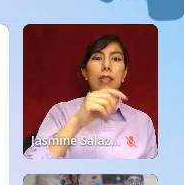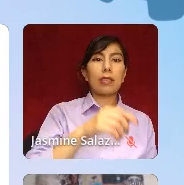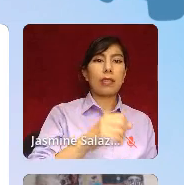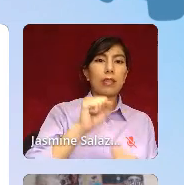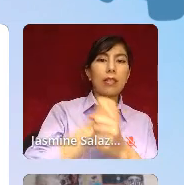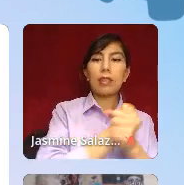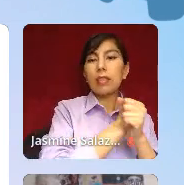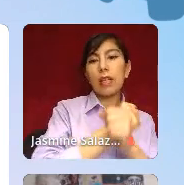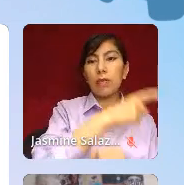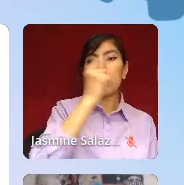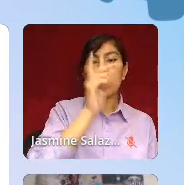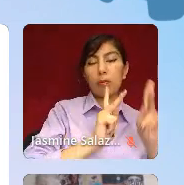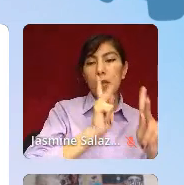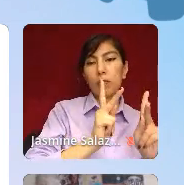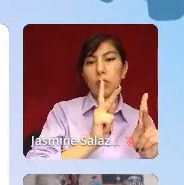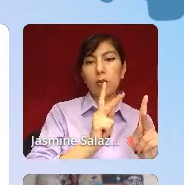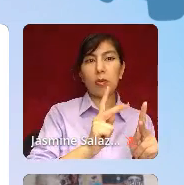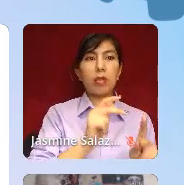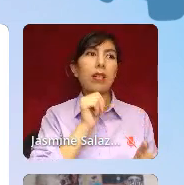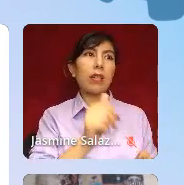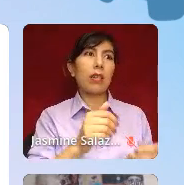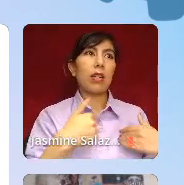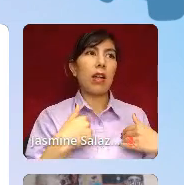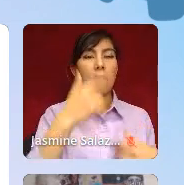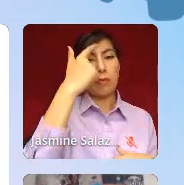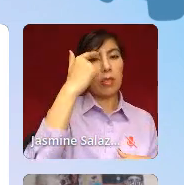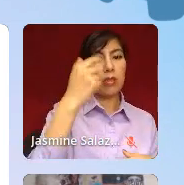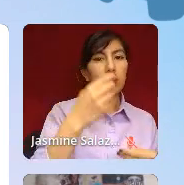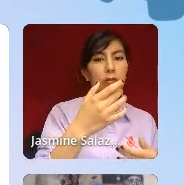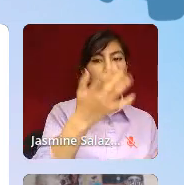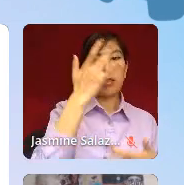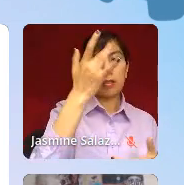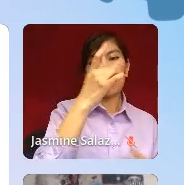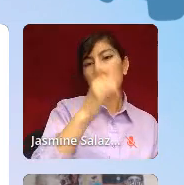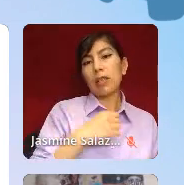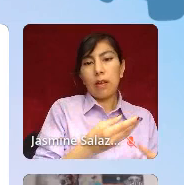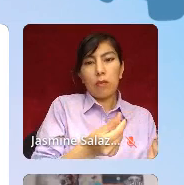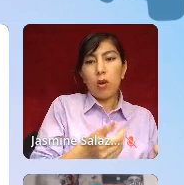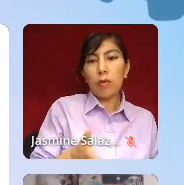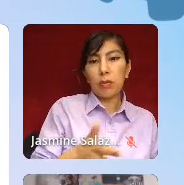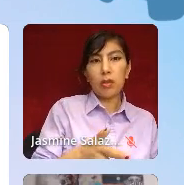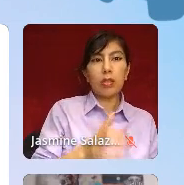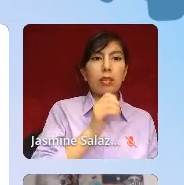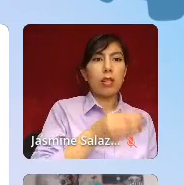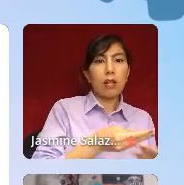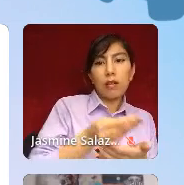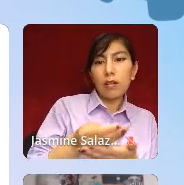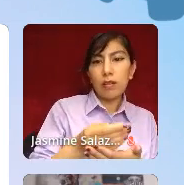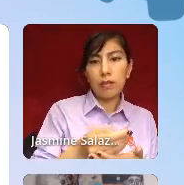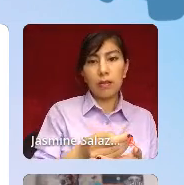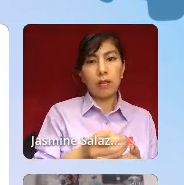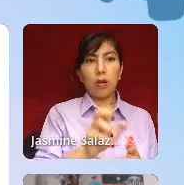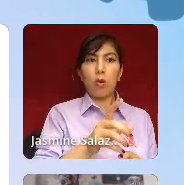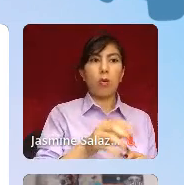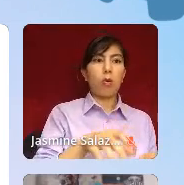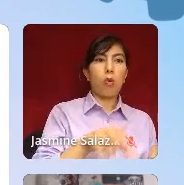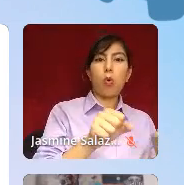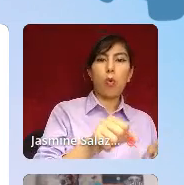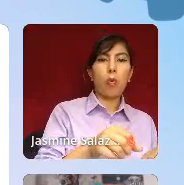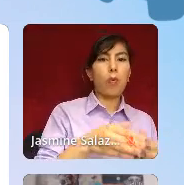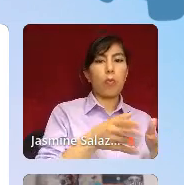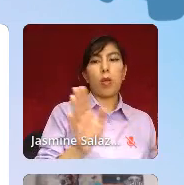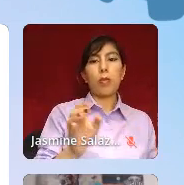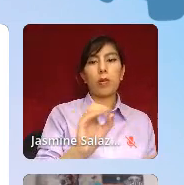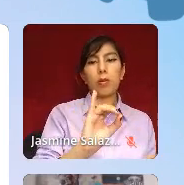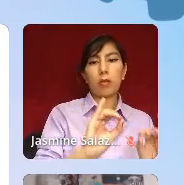being immune to mental illness because they did not have property, engage in commerce, vote, or hold public office. Unfortunately,